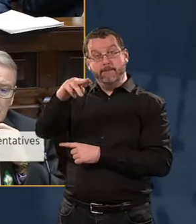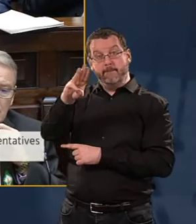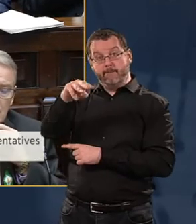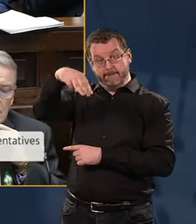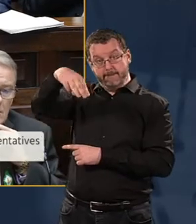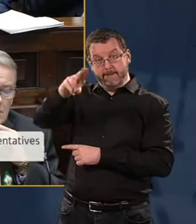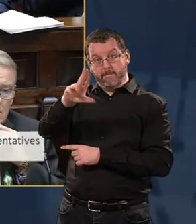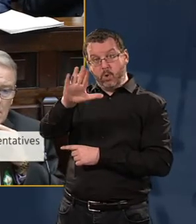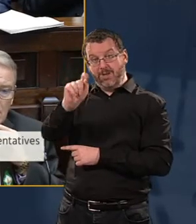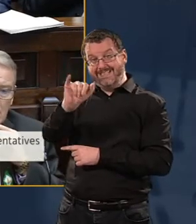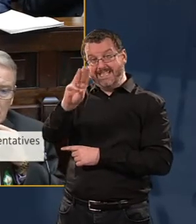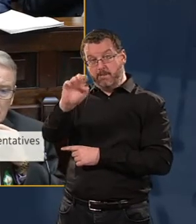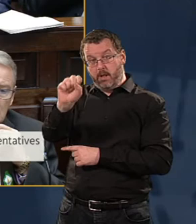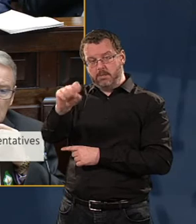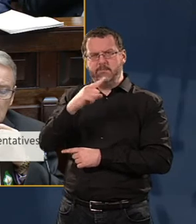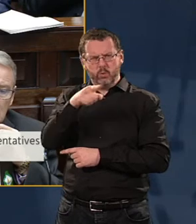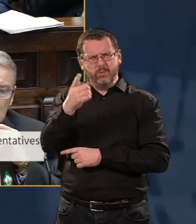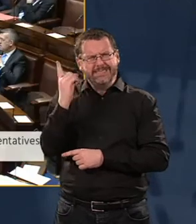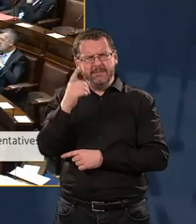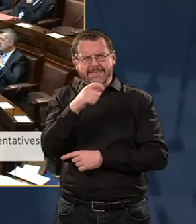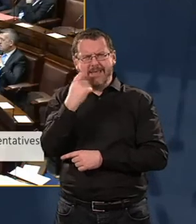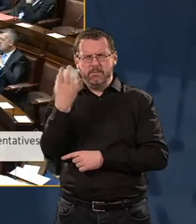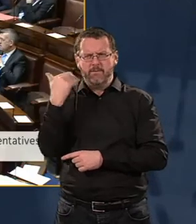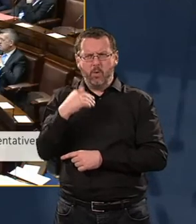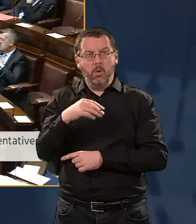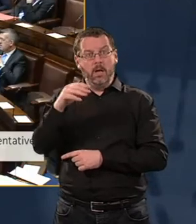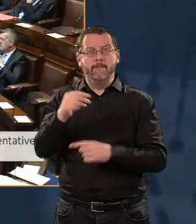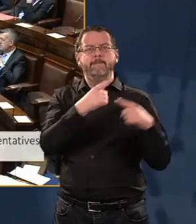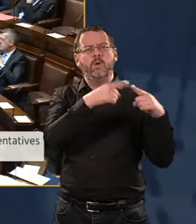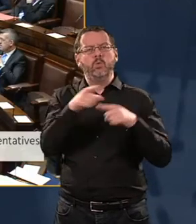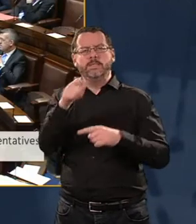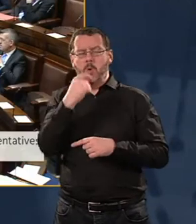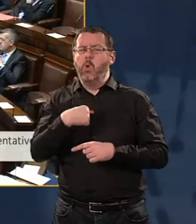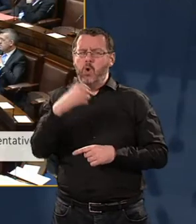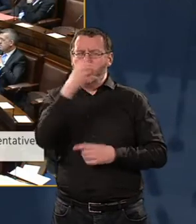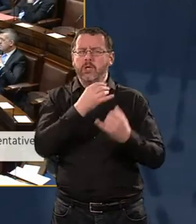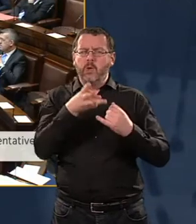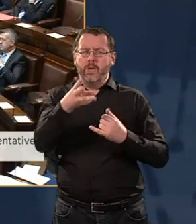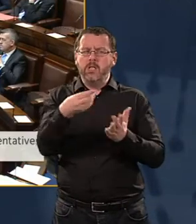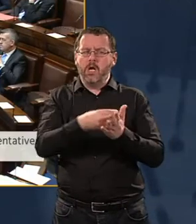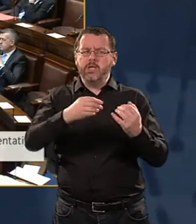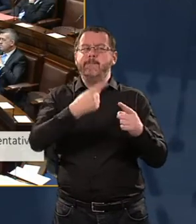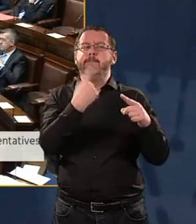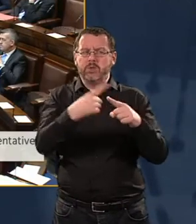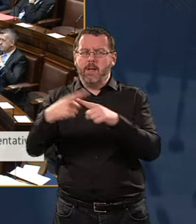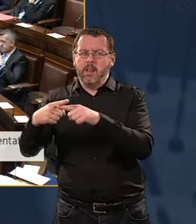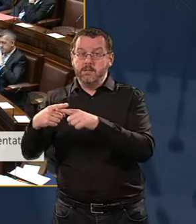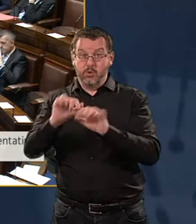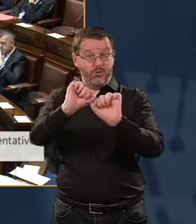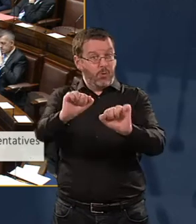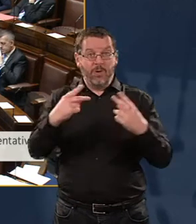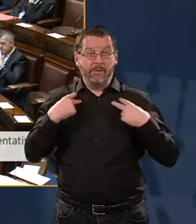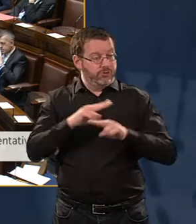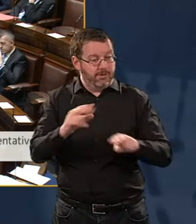the phrase that you used yourself, Taoiseach. You said that it would likely cost multiples. That is your language, not mine.